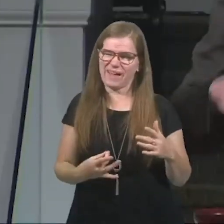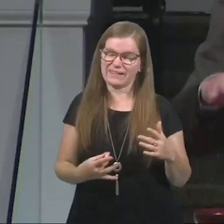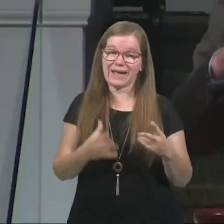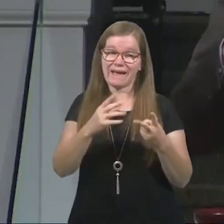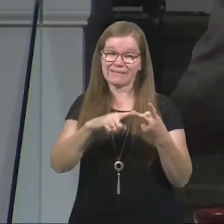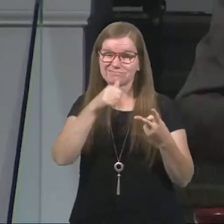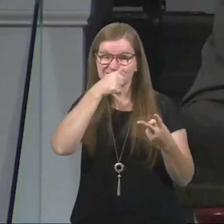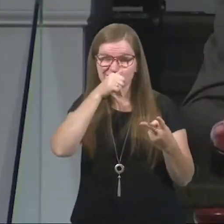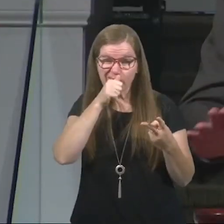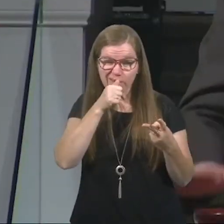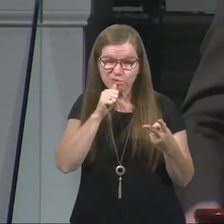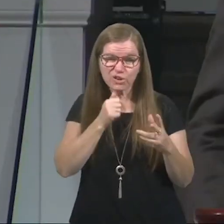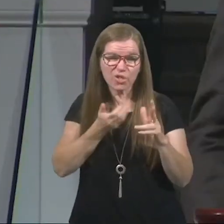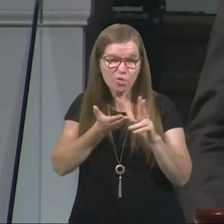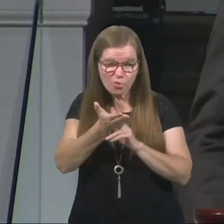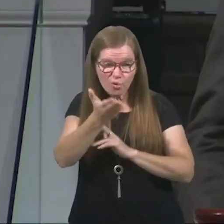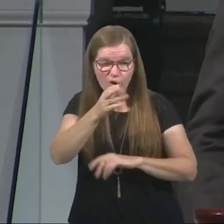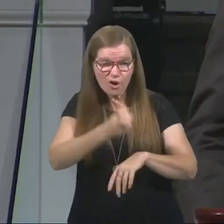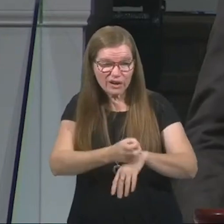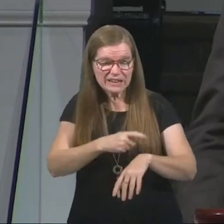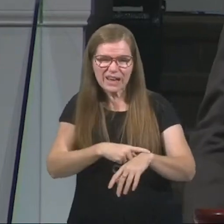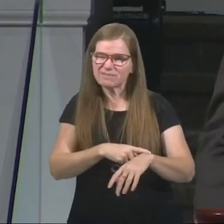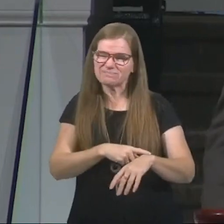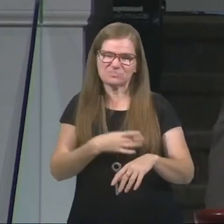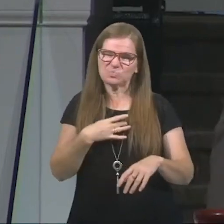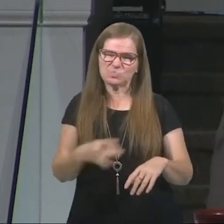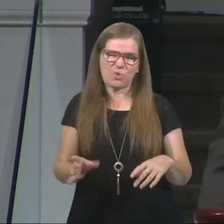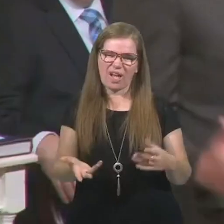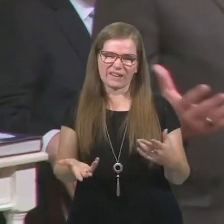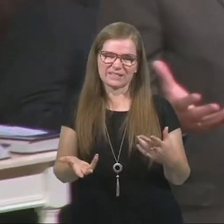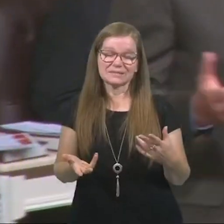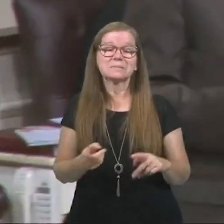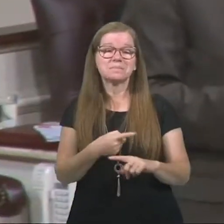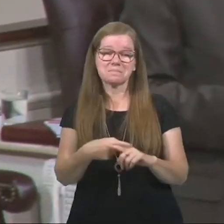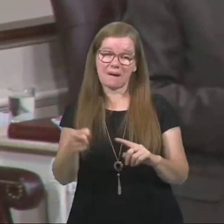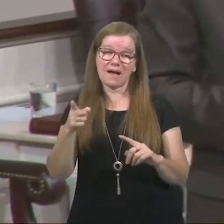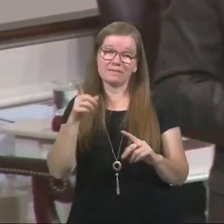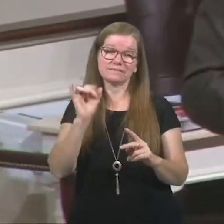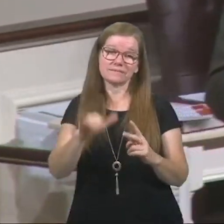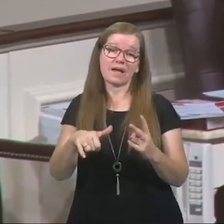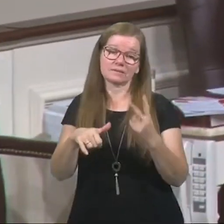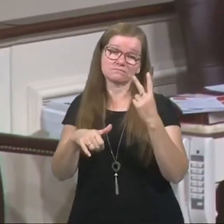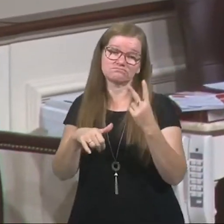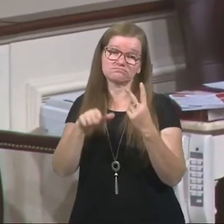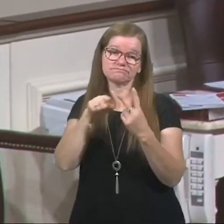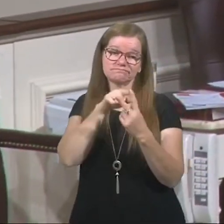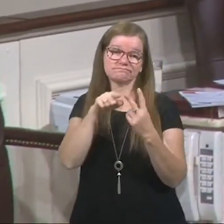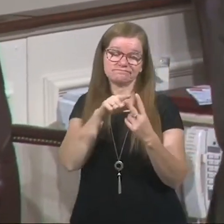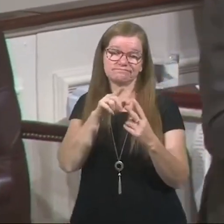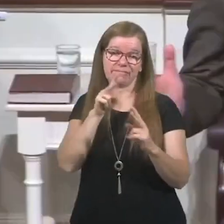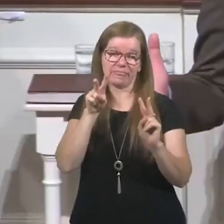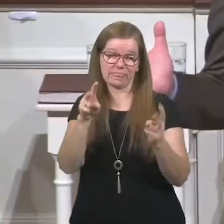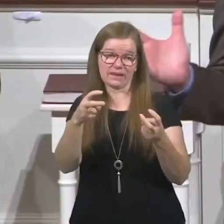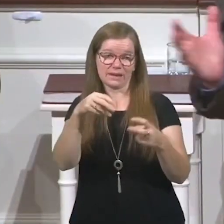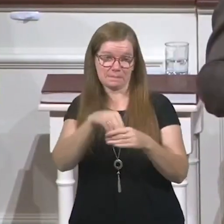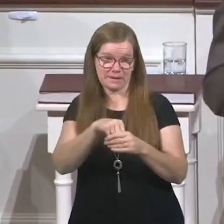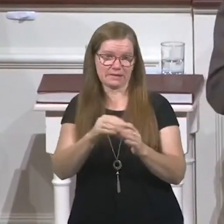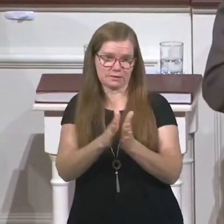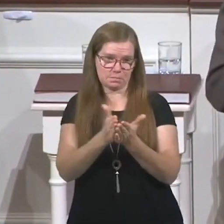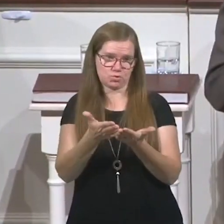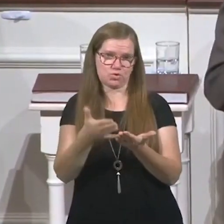suffering, going through difficult times. It's a challenge for us. But that was one of his themes in the book of 1